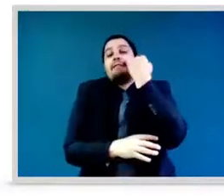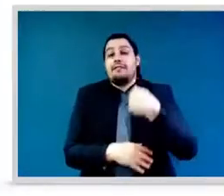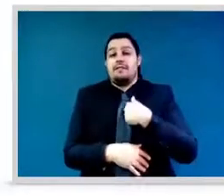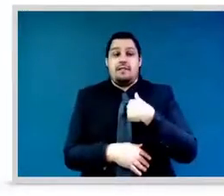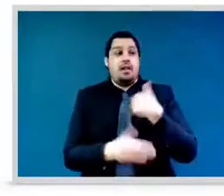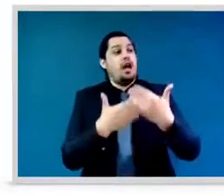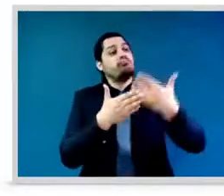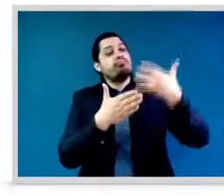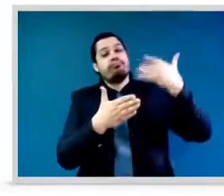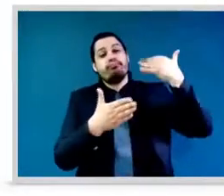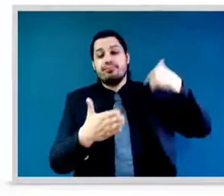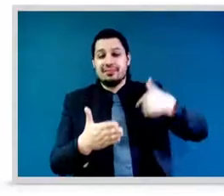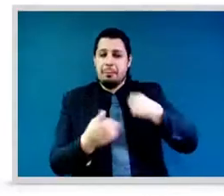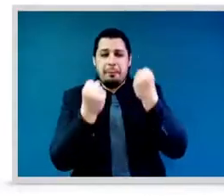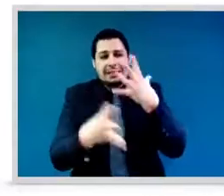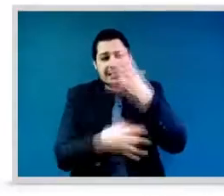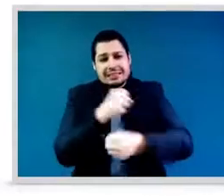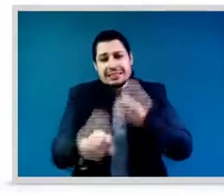race injustice.